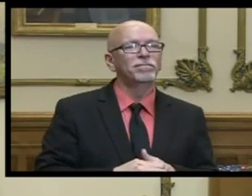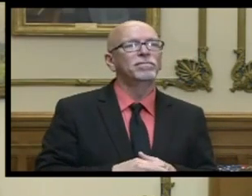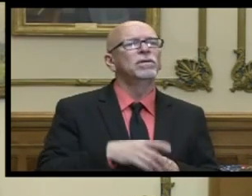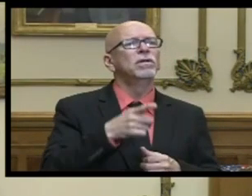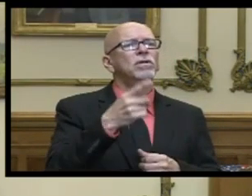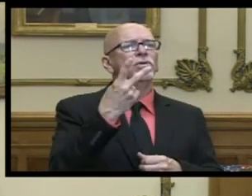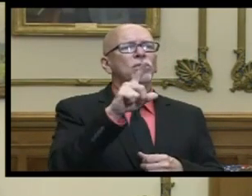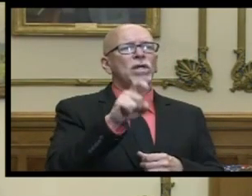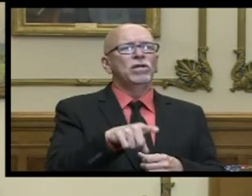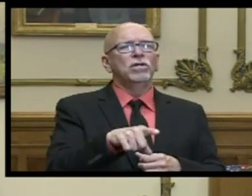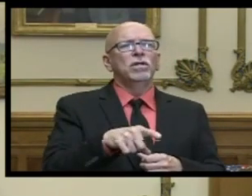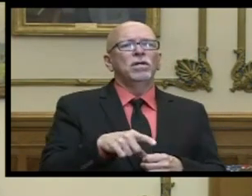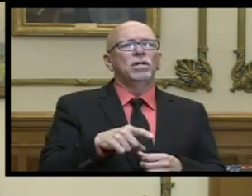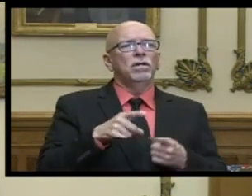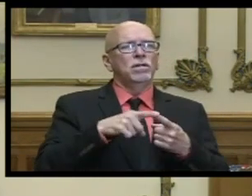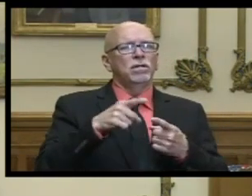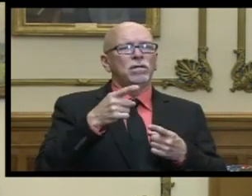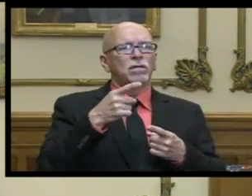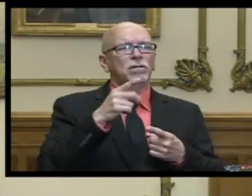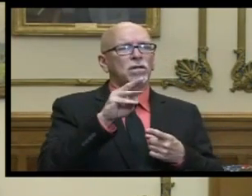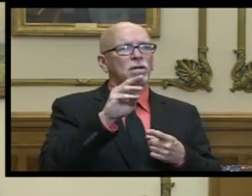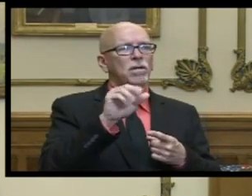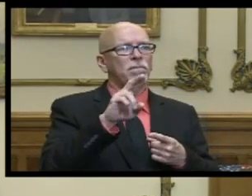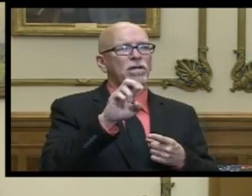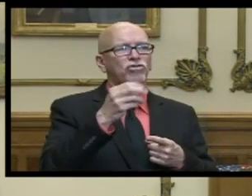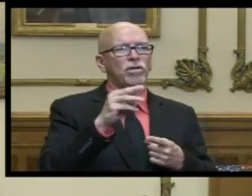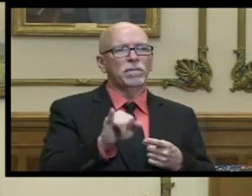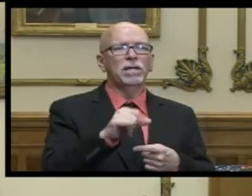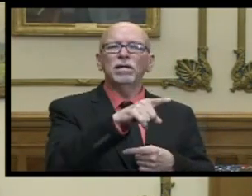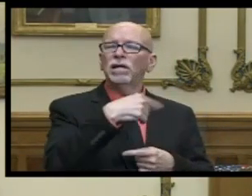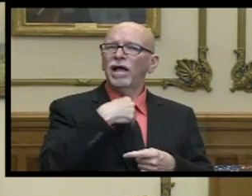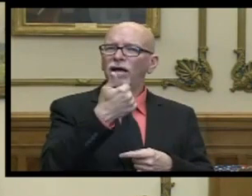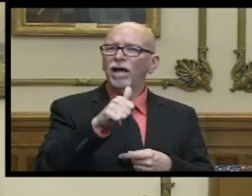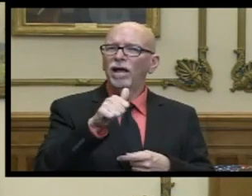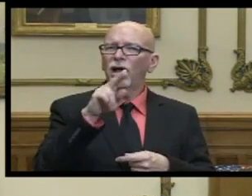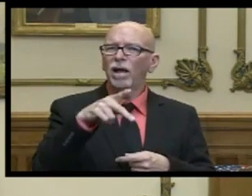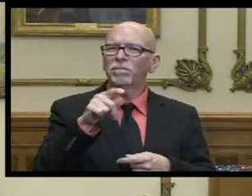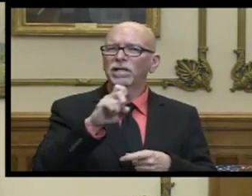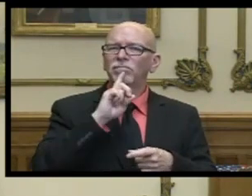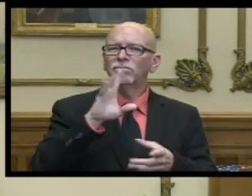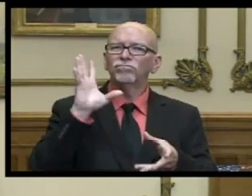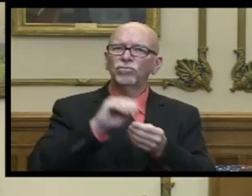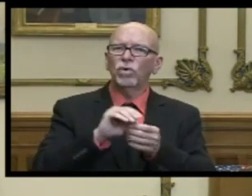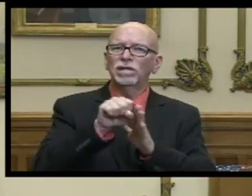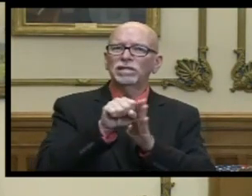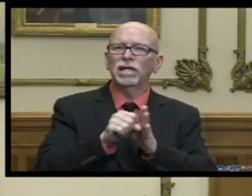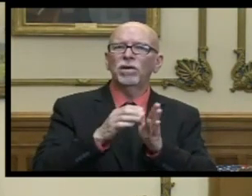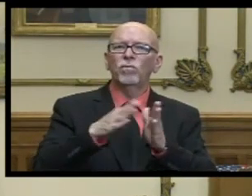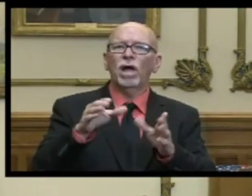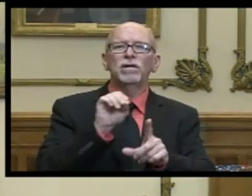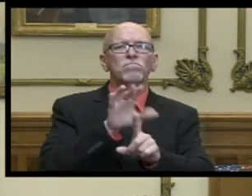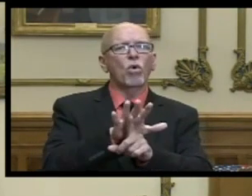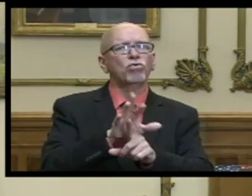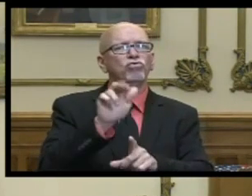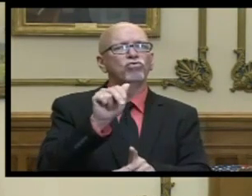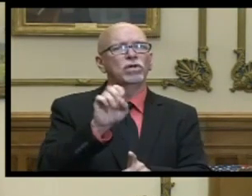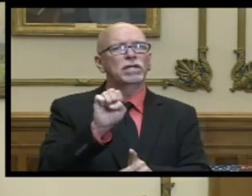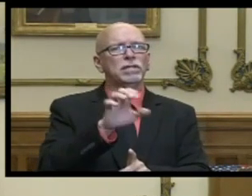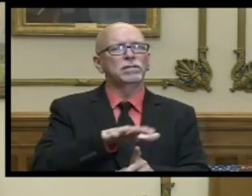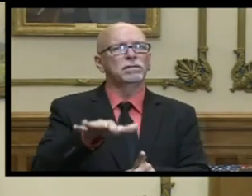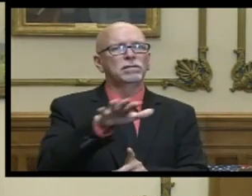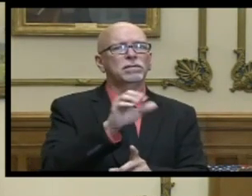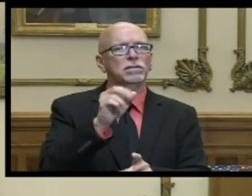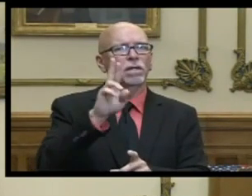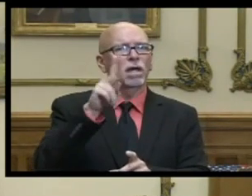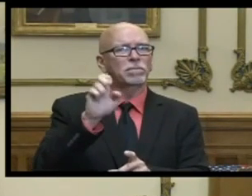two questions a quick one for dr menichemi uh did you have an update on the uh total statewide exposure rate uh and an